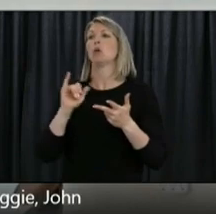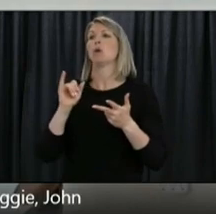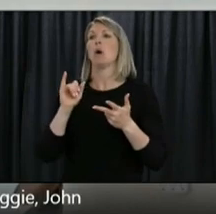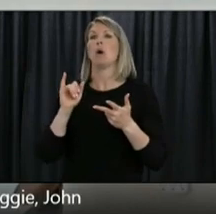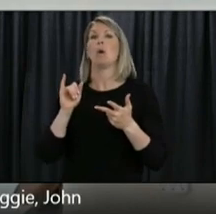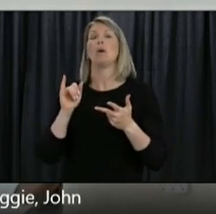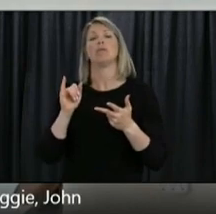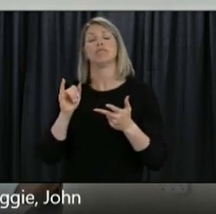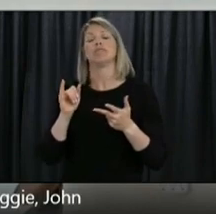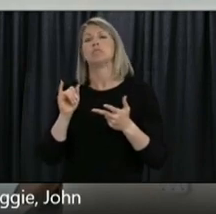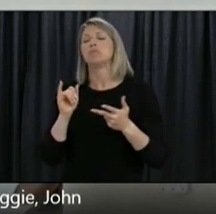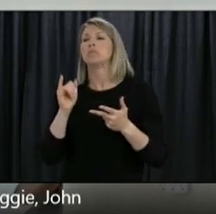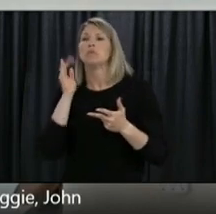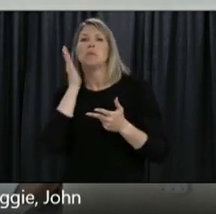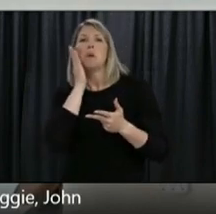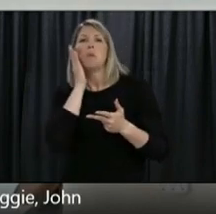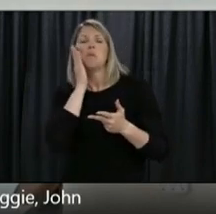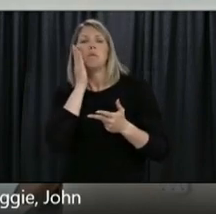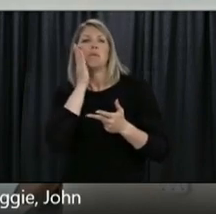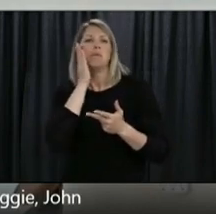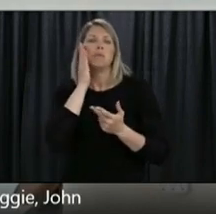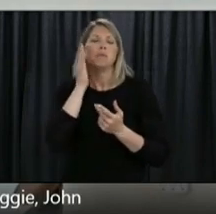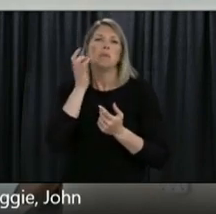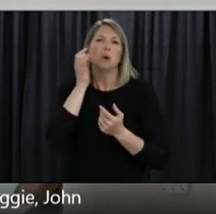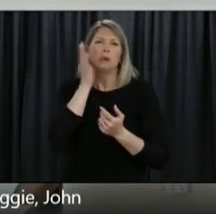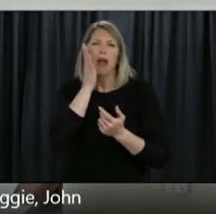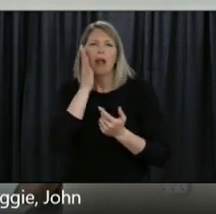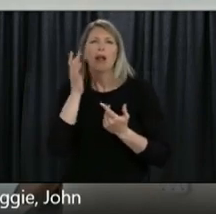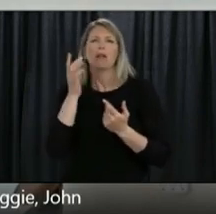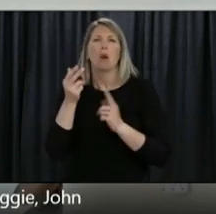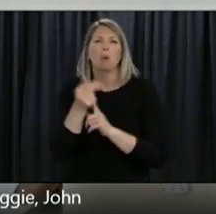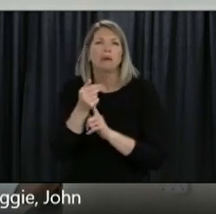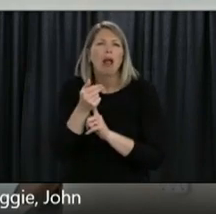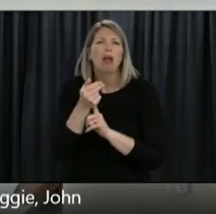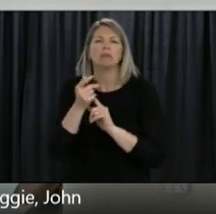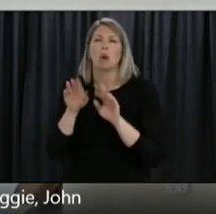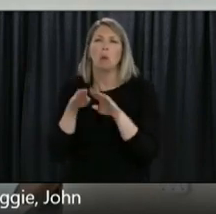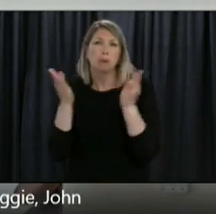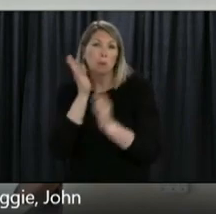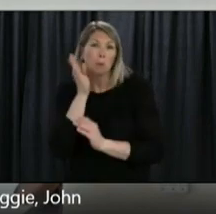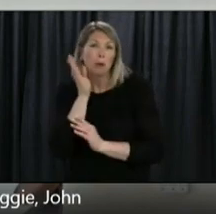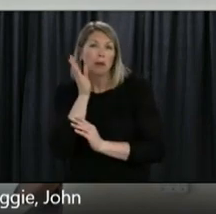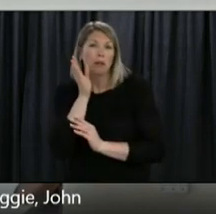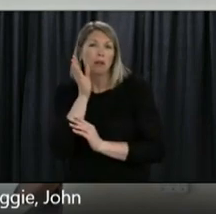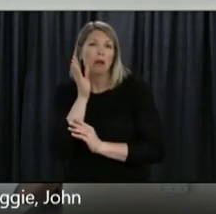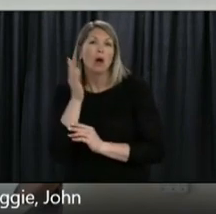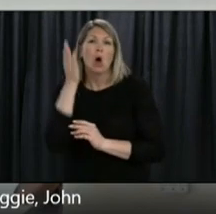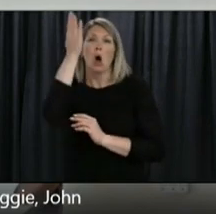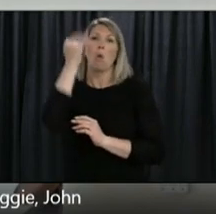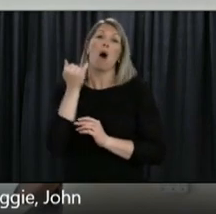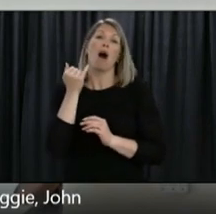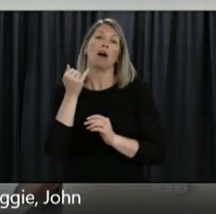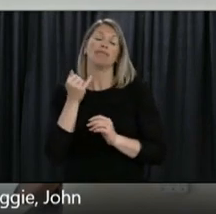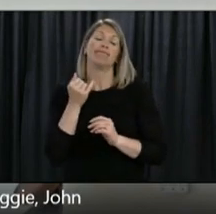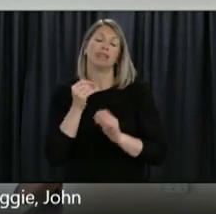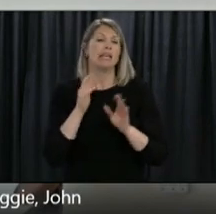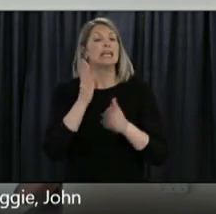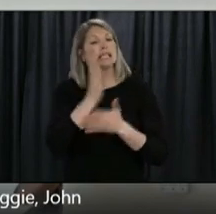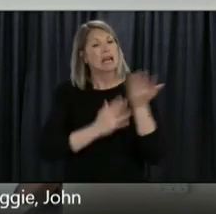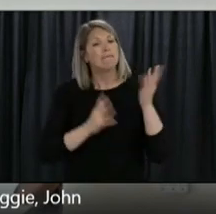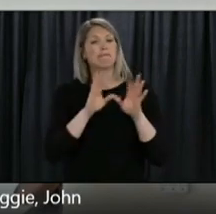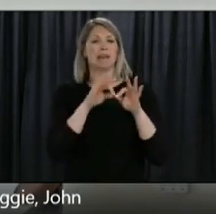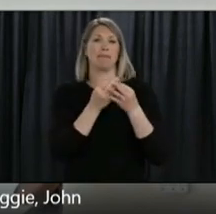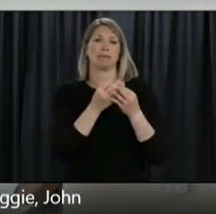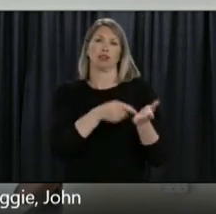rightly famous and an opportunity for families to get a bit of me time as it were and